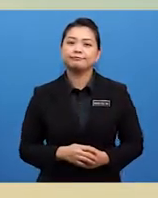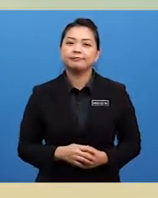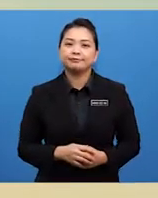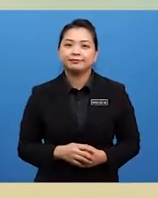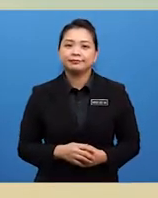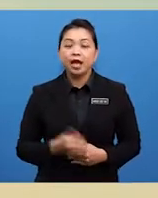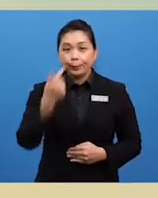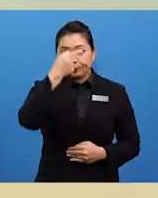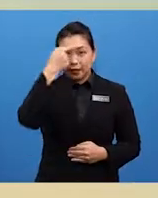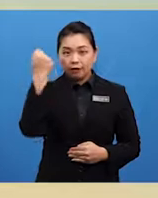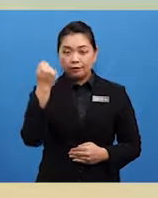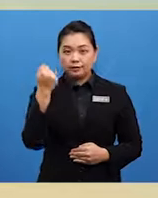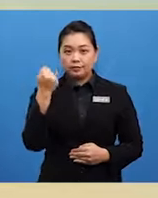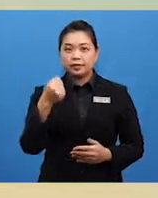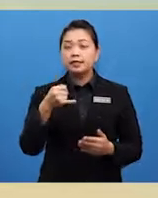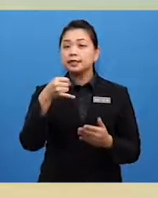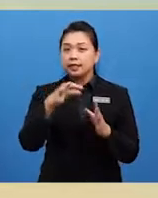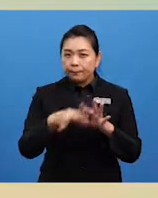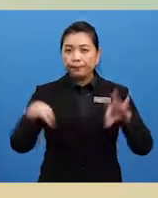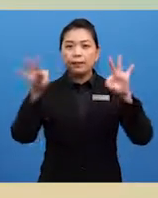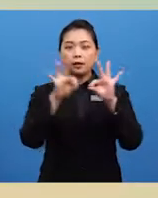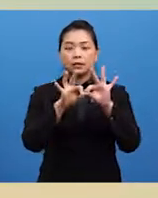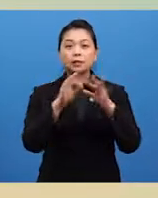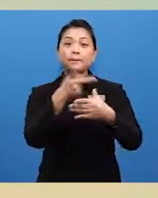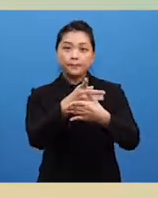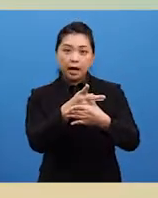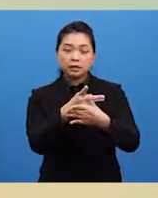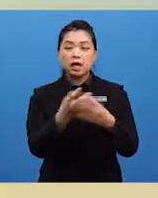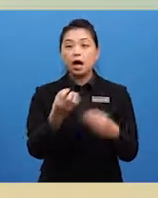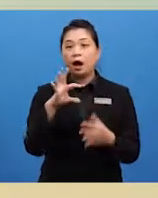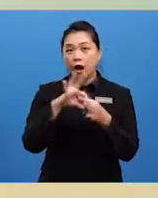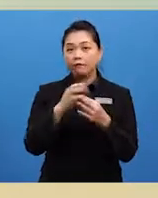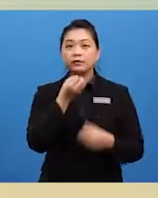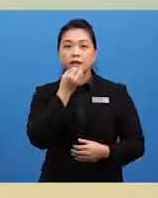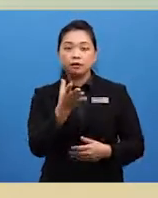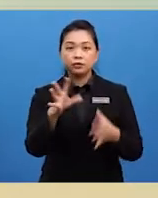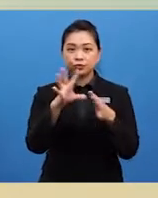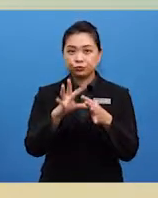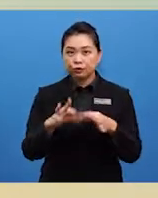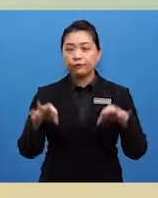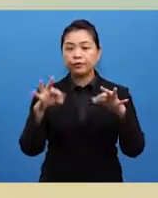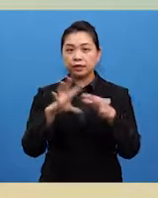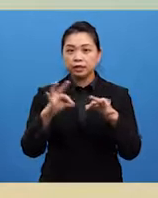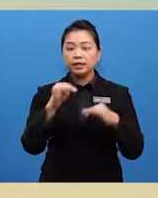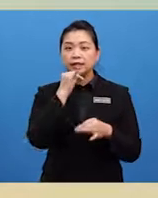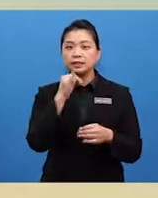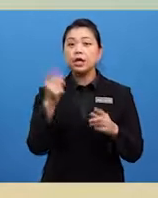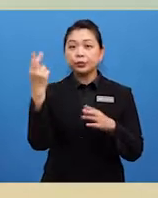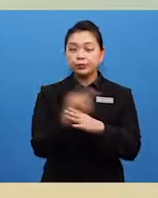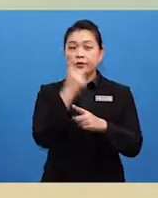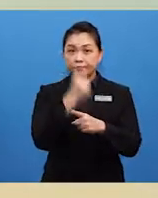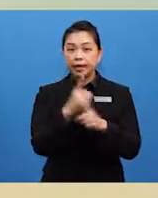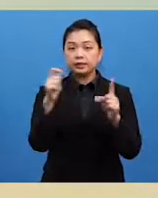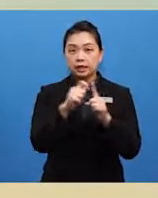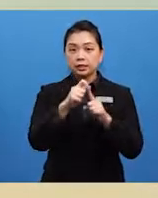Because an important part of telling a story is using the right tenses as they help show